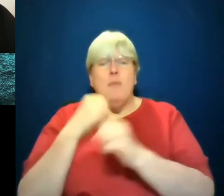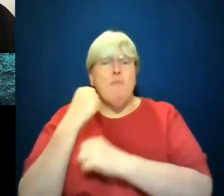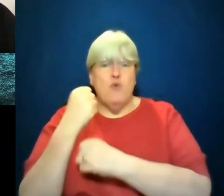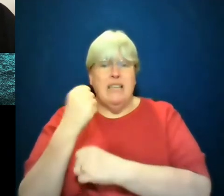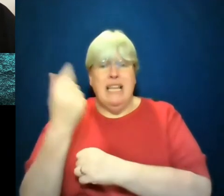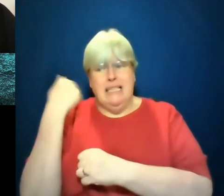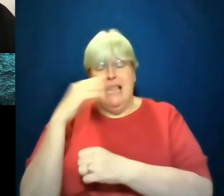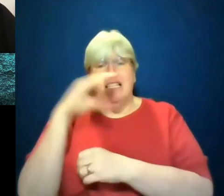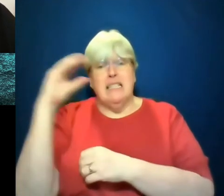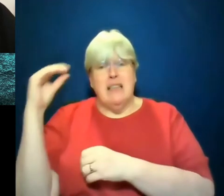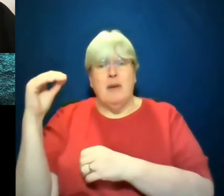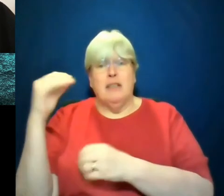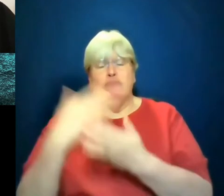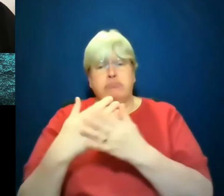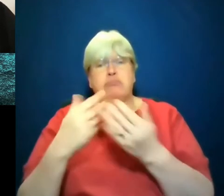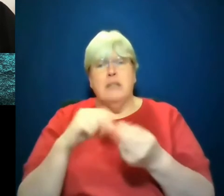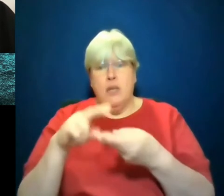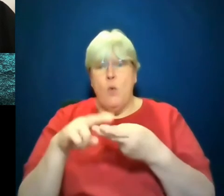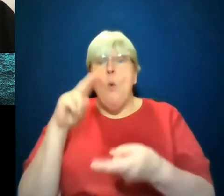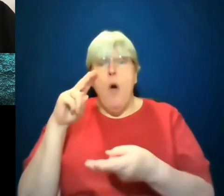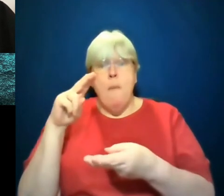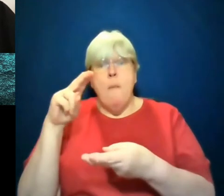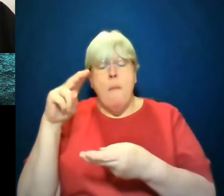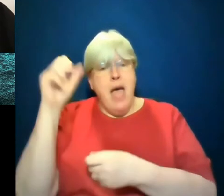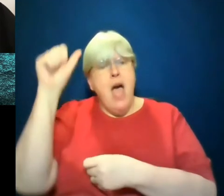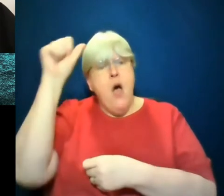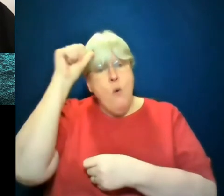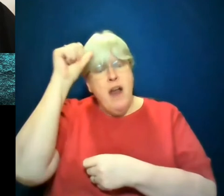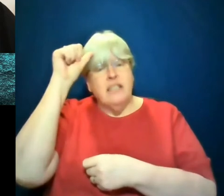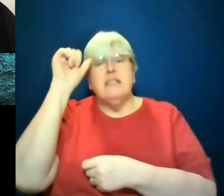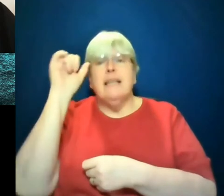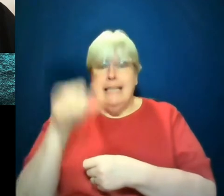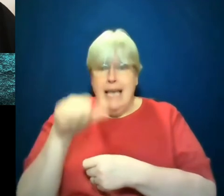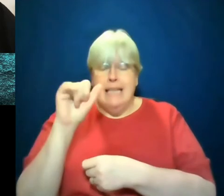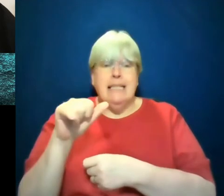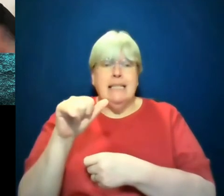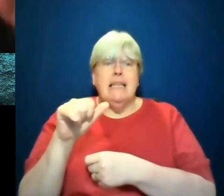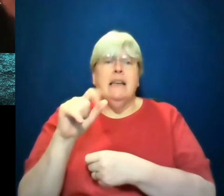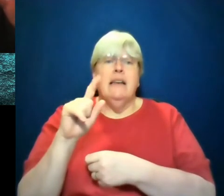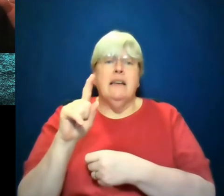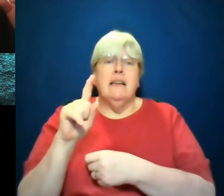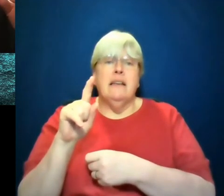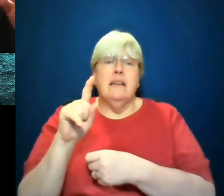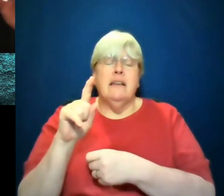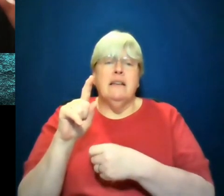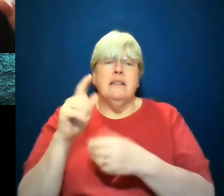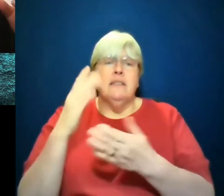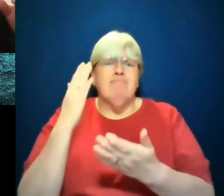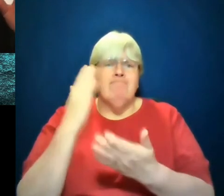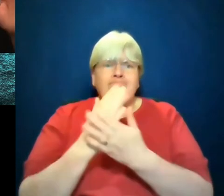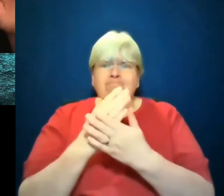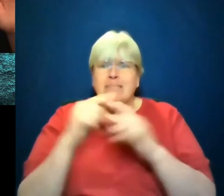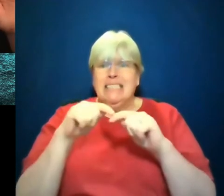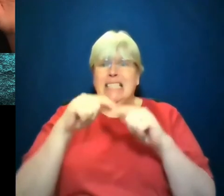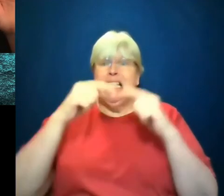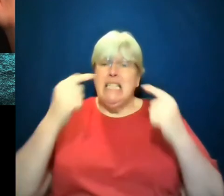awareness of the profound mistreatment, uh, and, and, and the, the, the profound difference in the